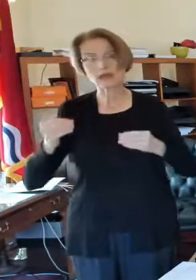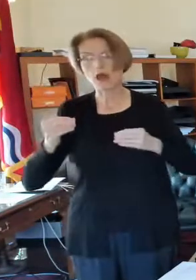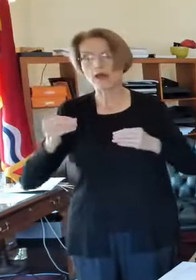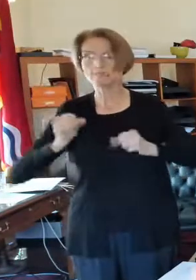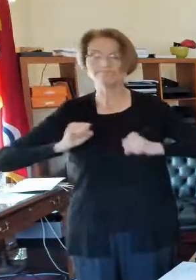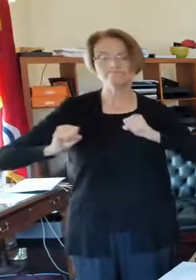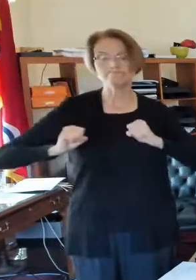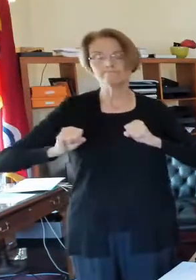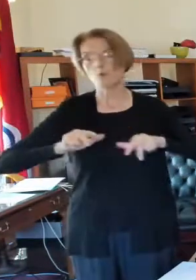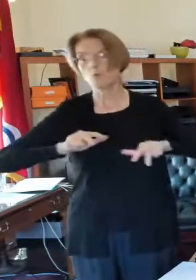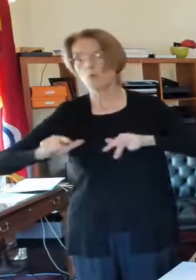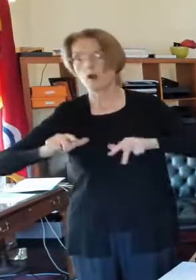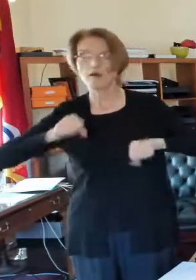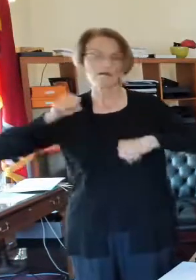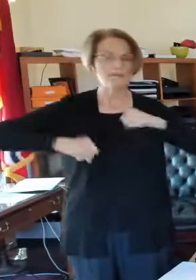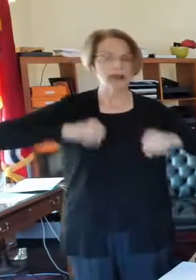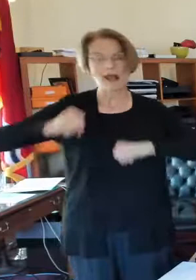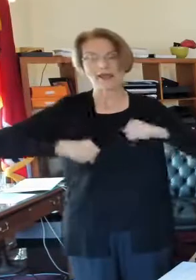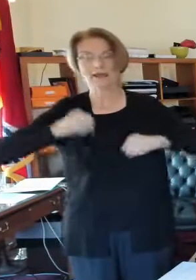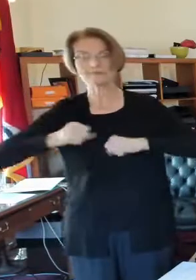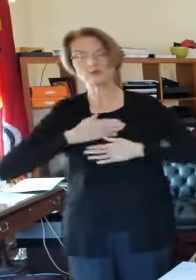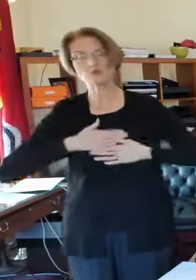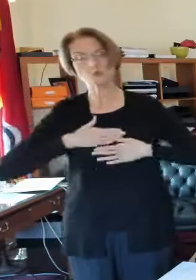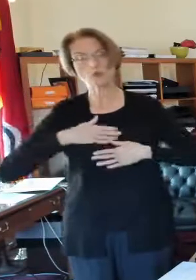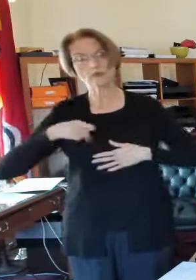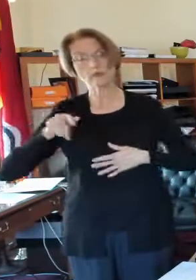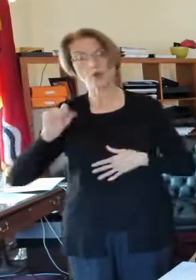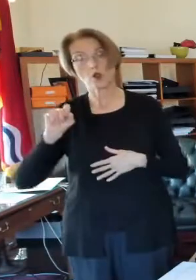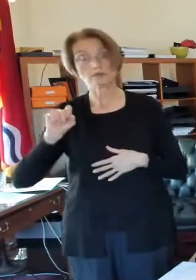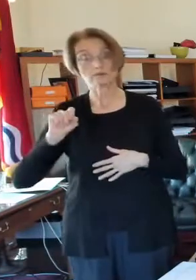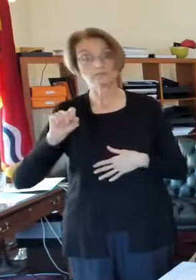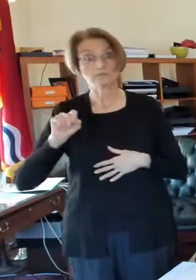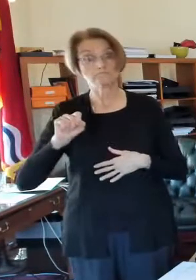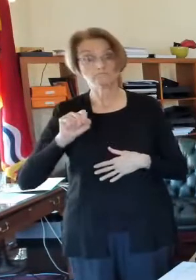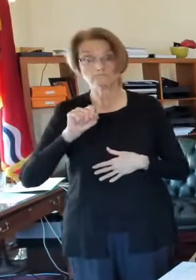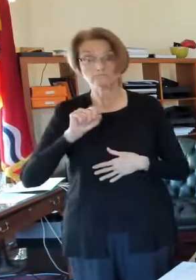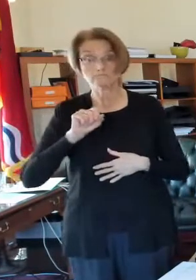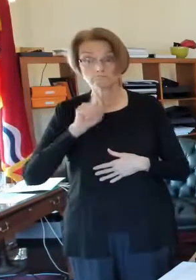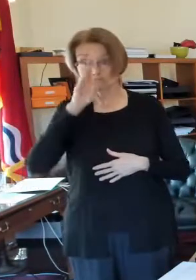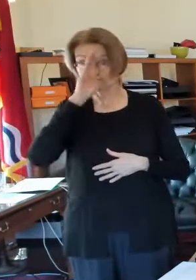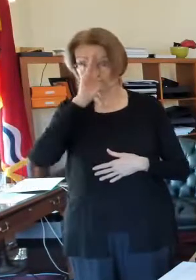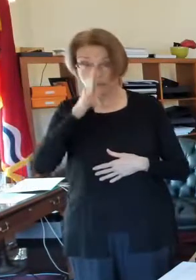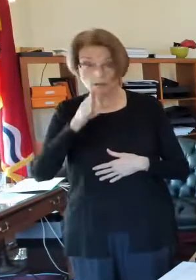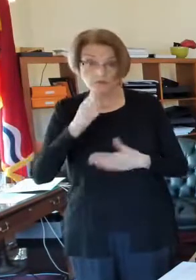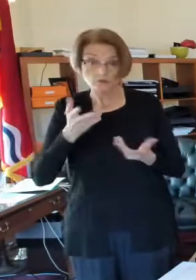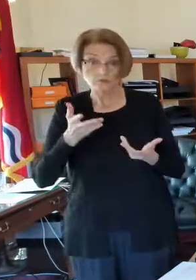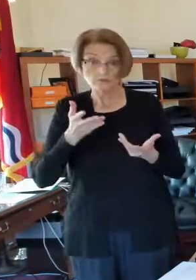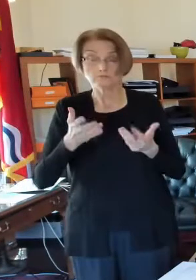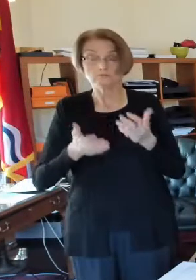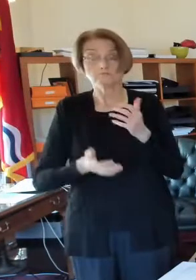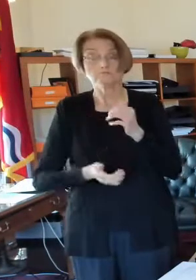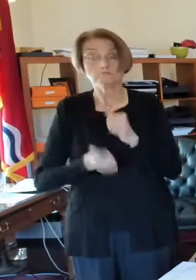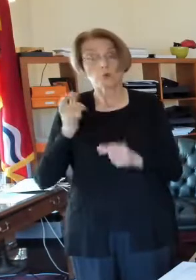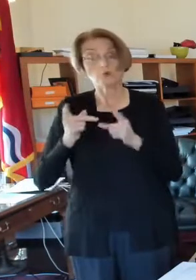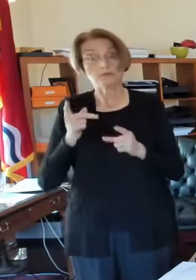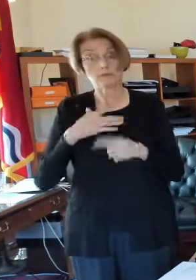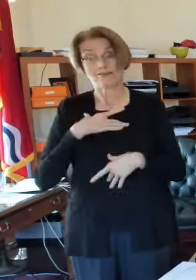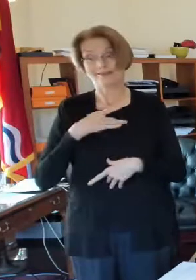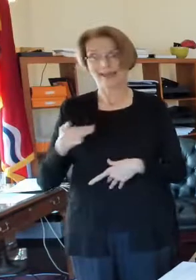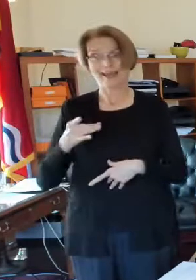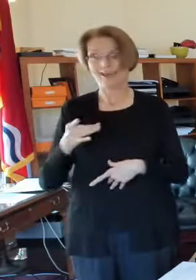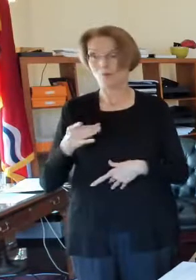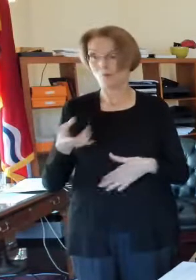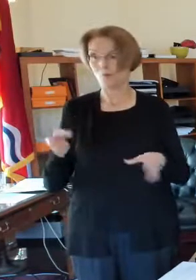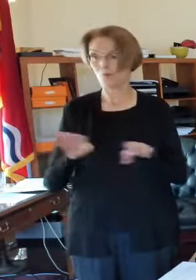bikers, walkers, and frankly, most people are like having those few